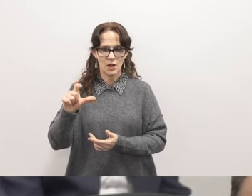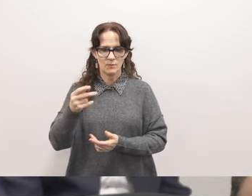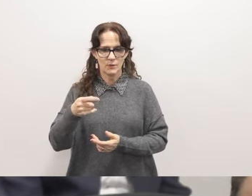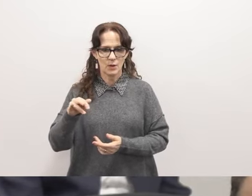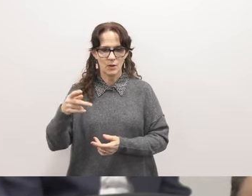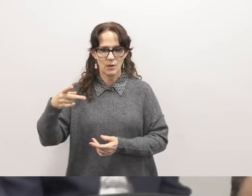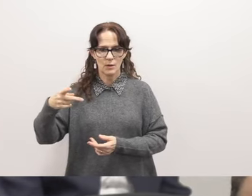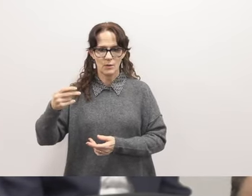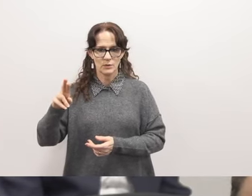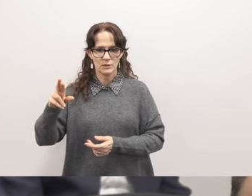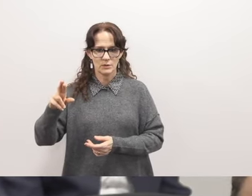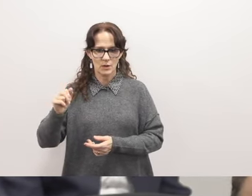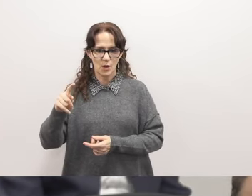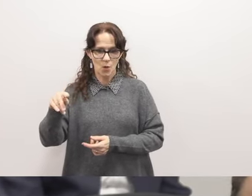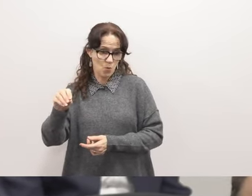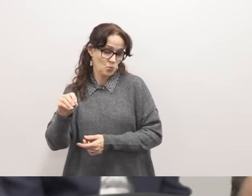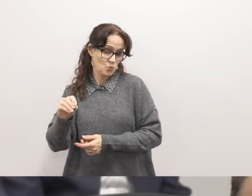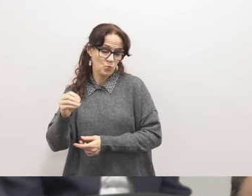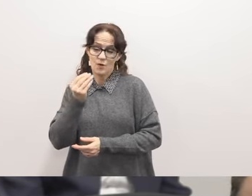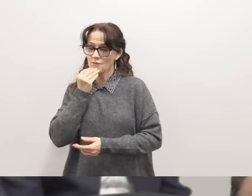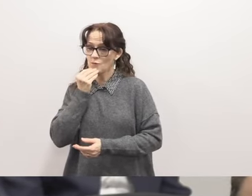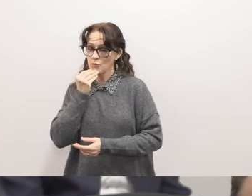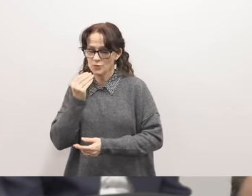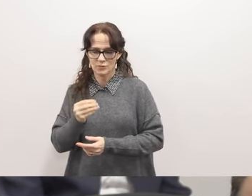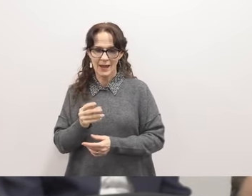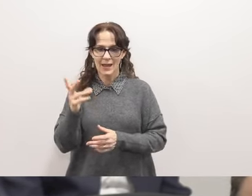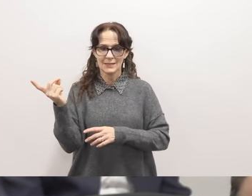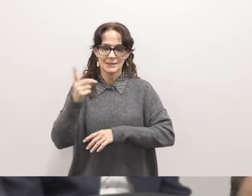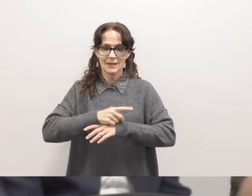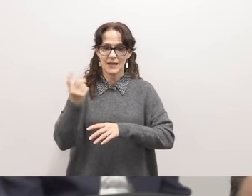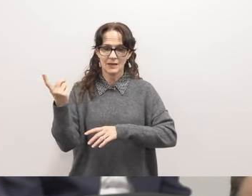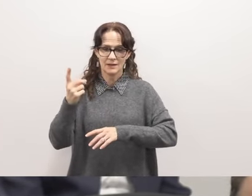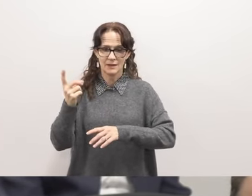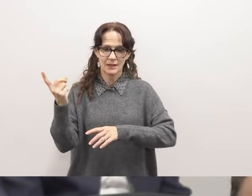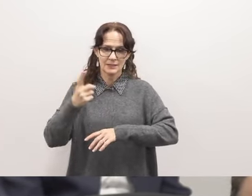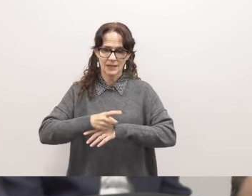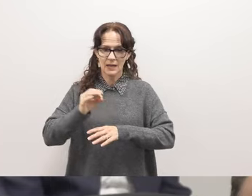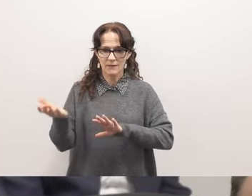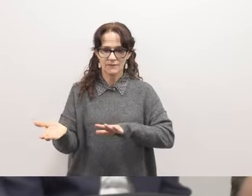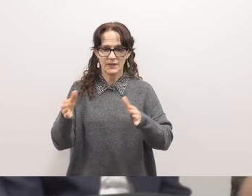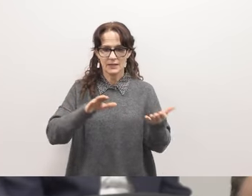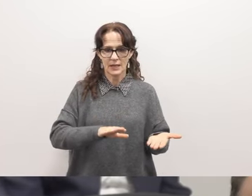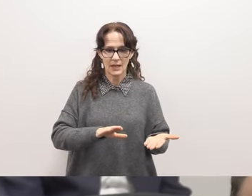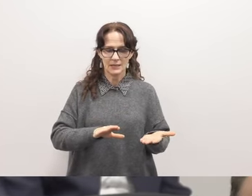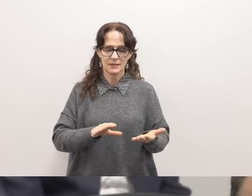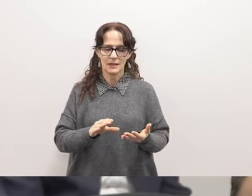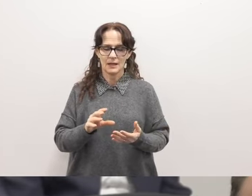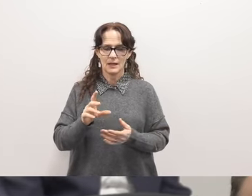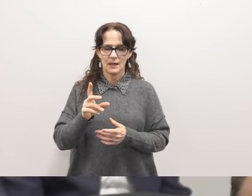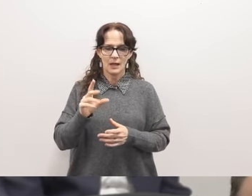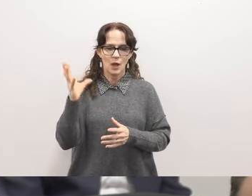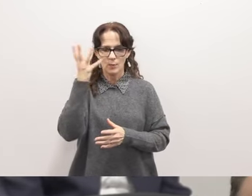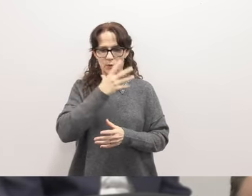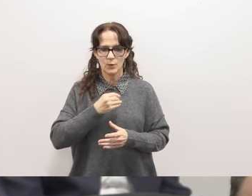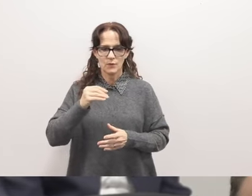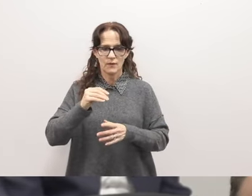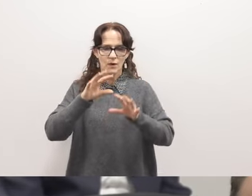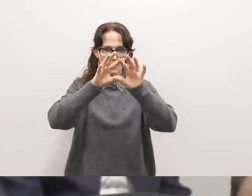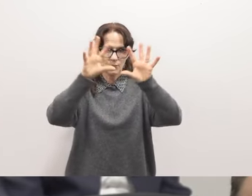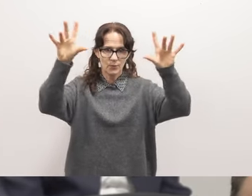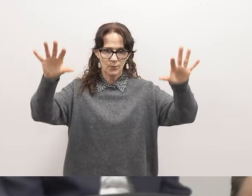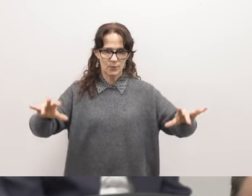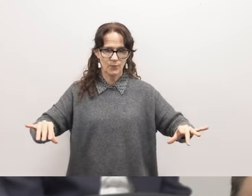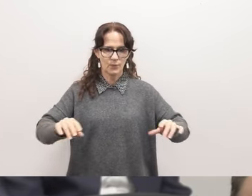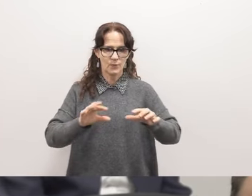puto and our dia de los muertos festivities included a beautiful community ofrenda and a mariachi performance